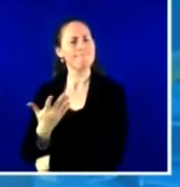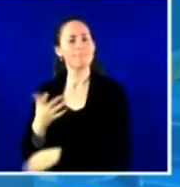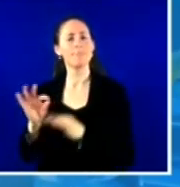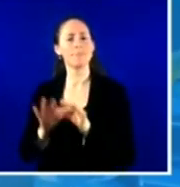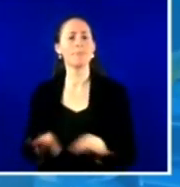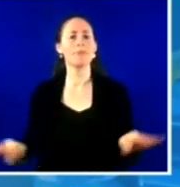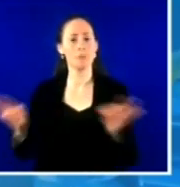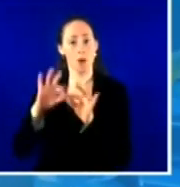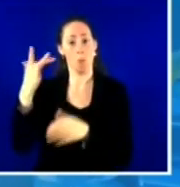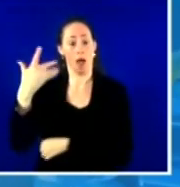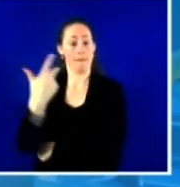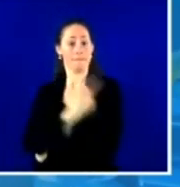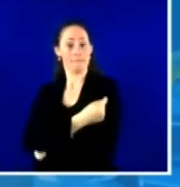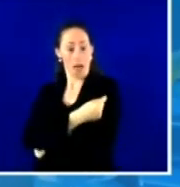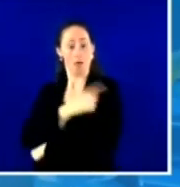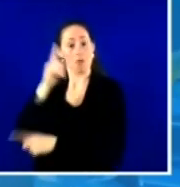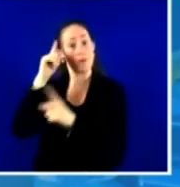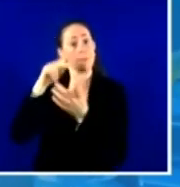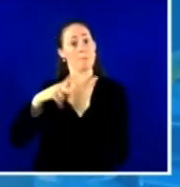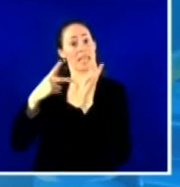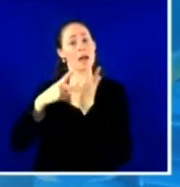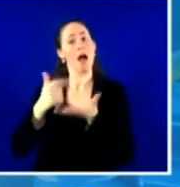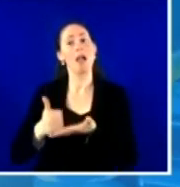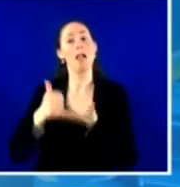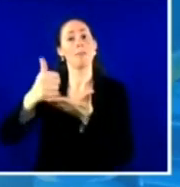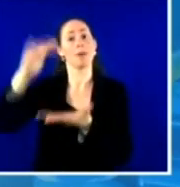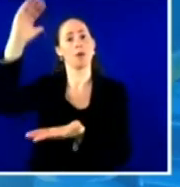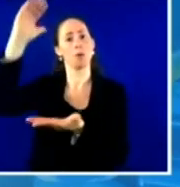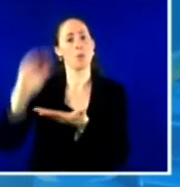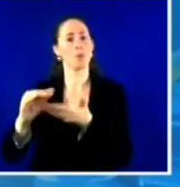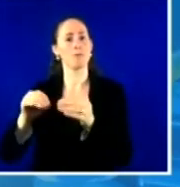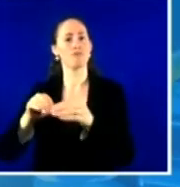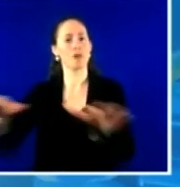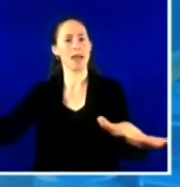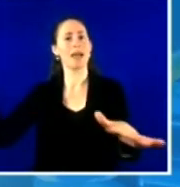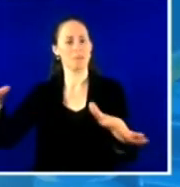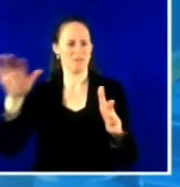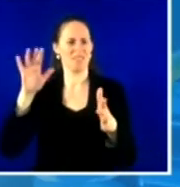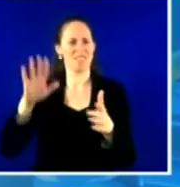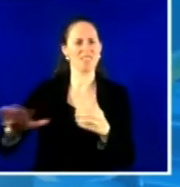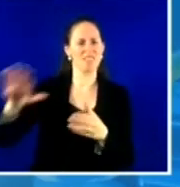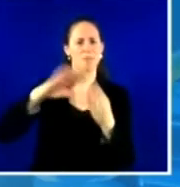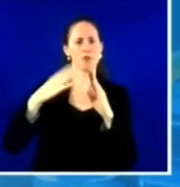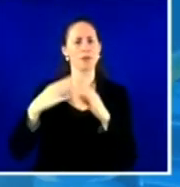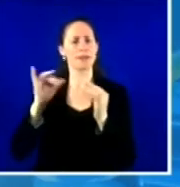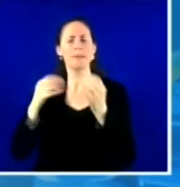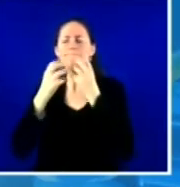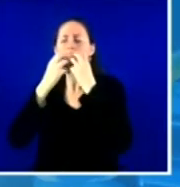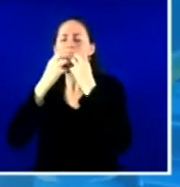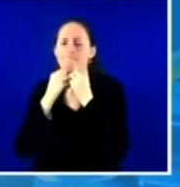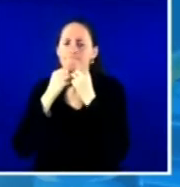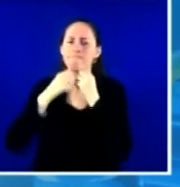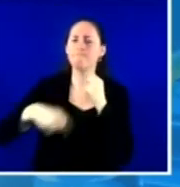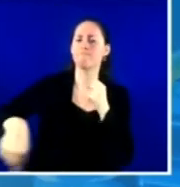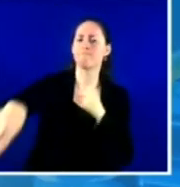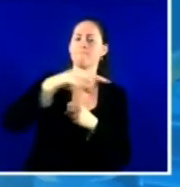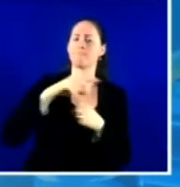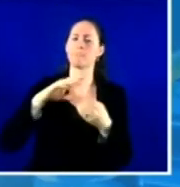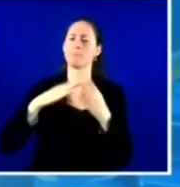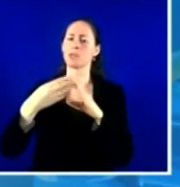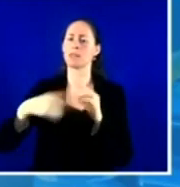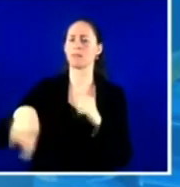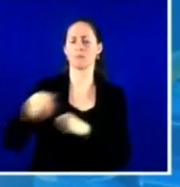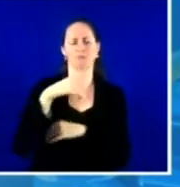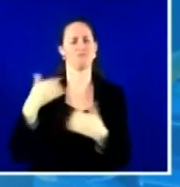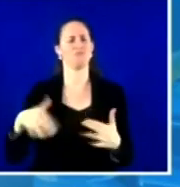decrease the spread of COVID, uh, within the community. And, and, and that, I think is a really important thing. Uh, and you,